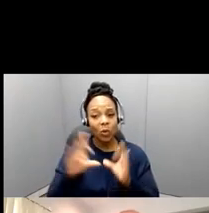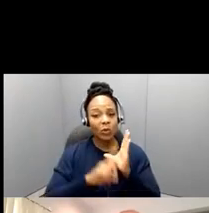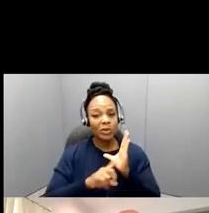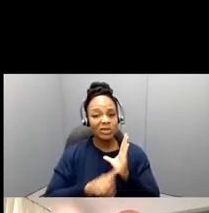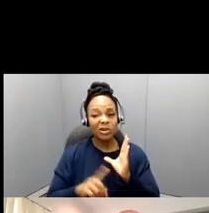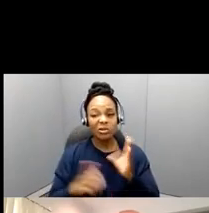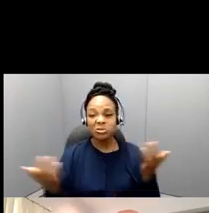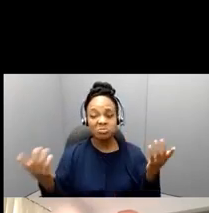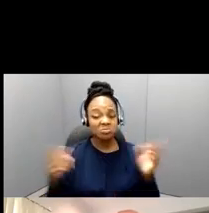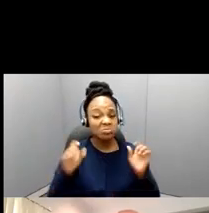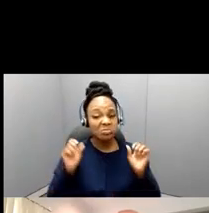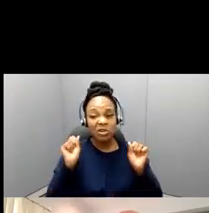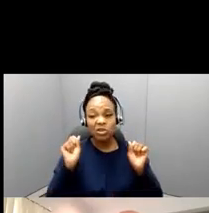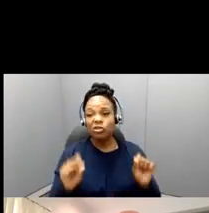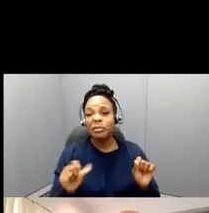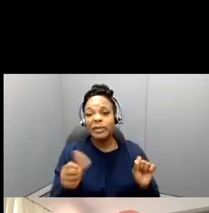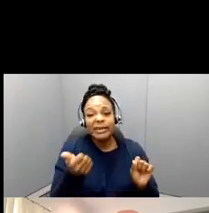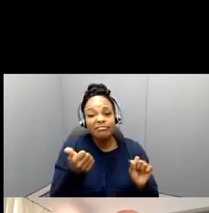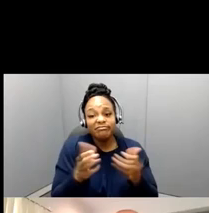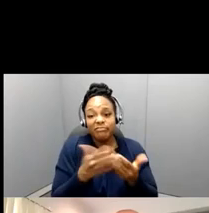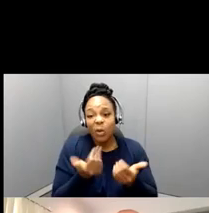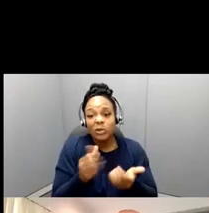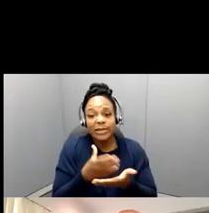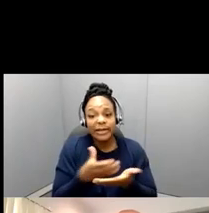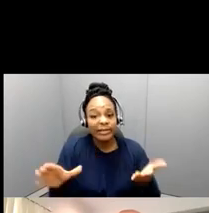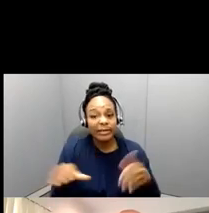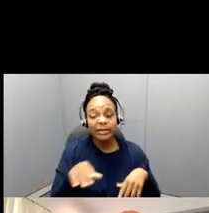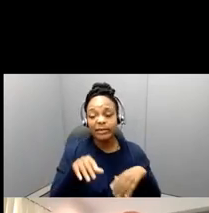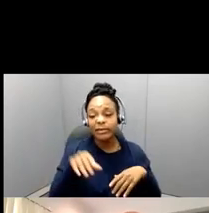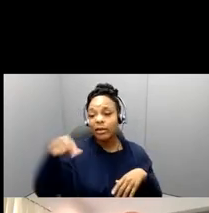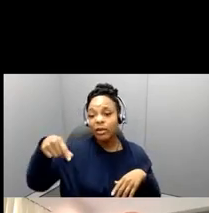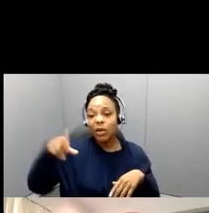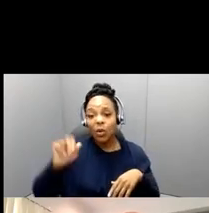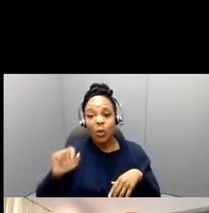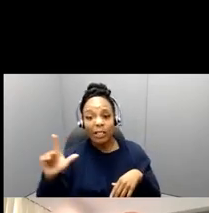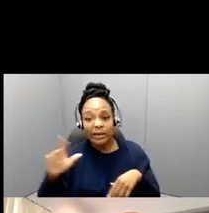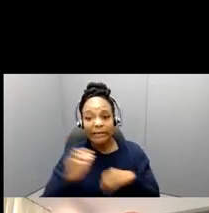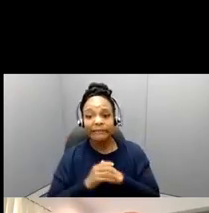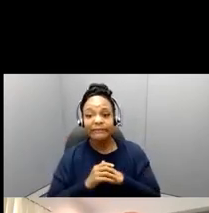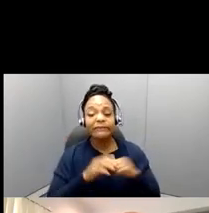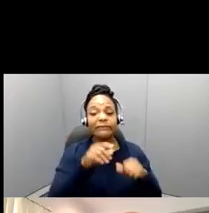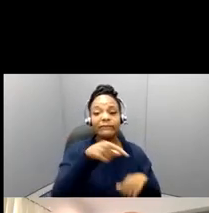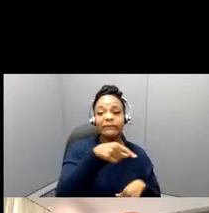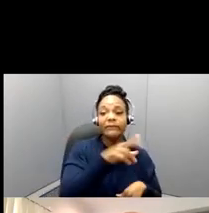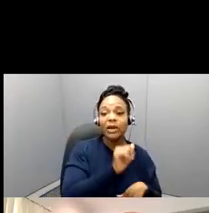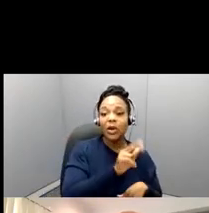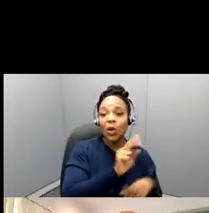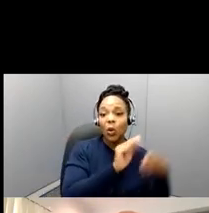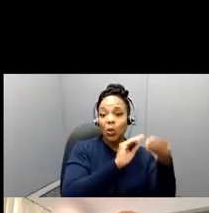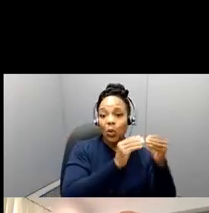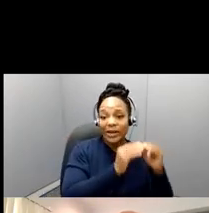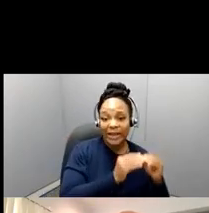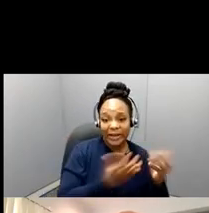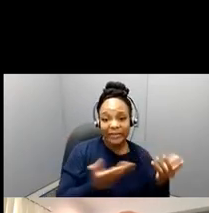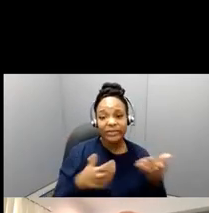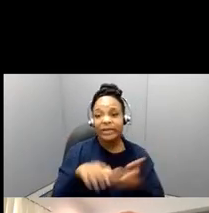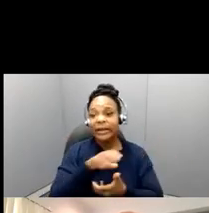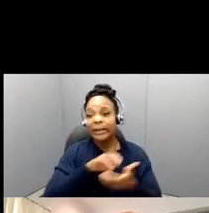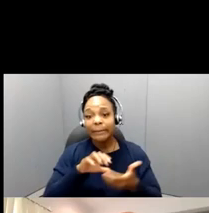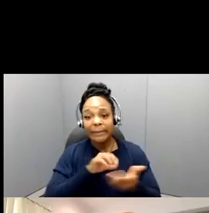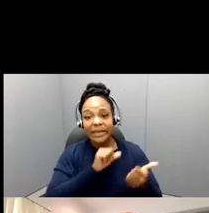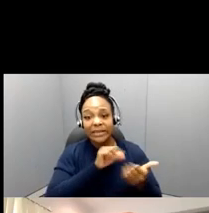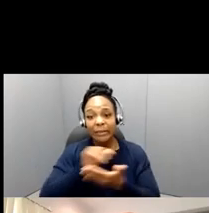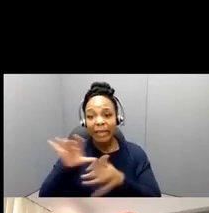quantitative, qualitative work, mixed method design, um, historical analysis, action research, survey